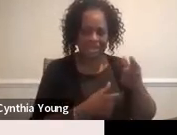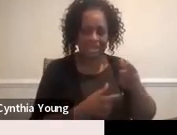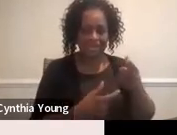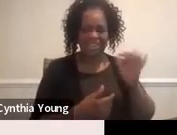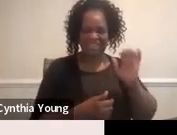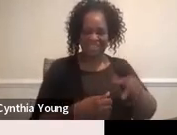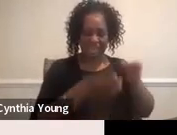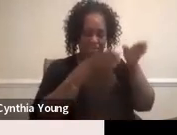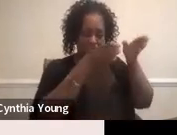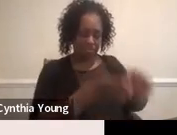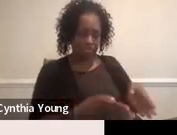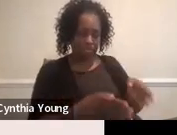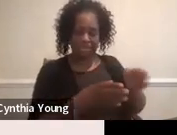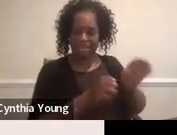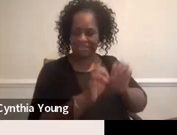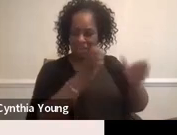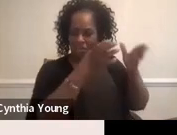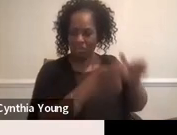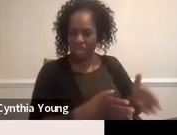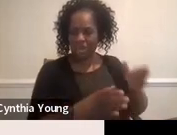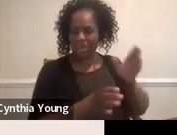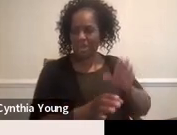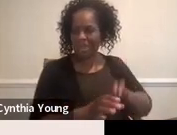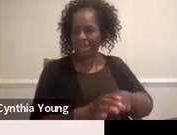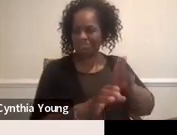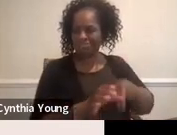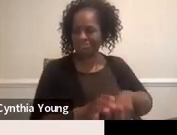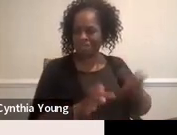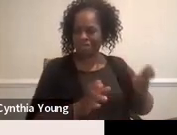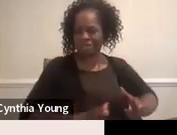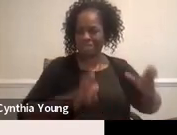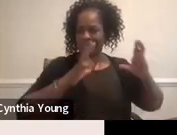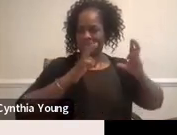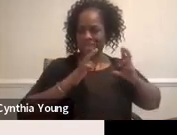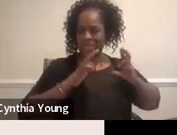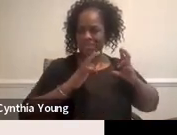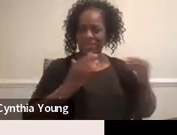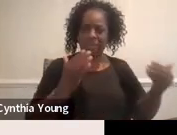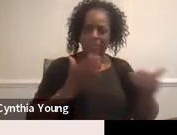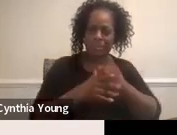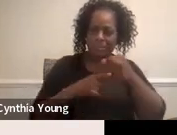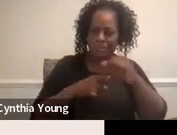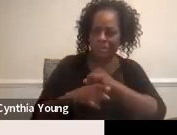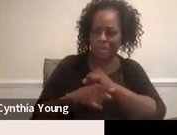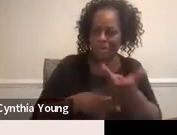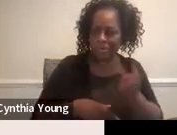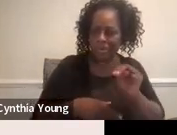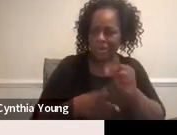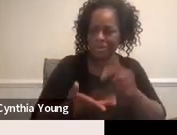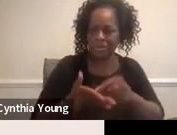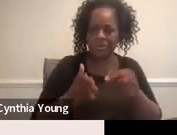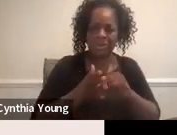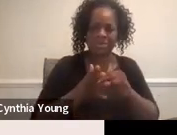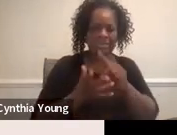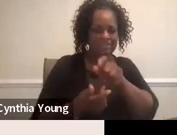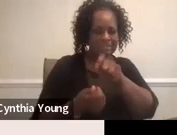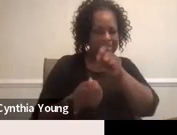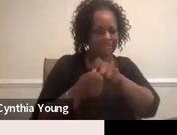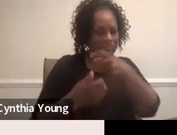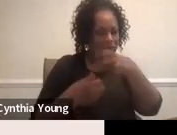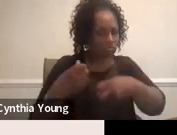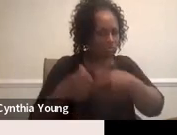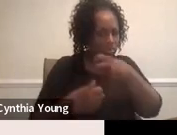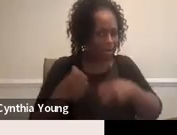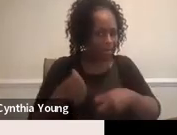the problem and the new people that came in were, did, um, training on their own around this specific problem.